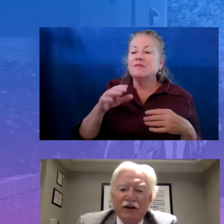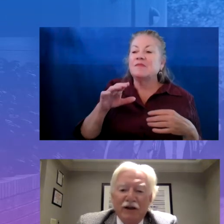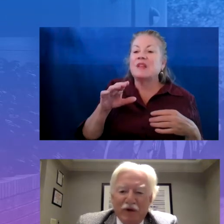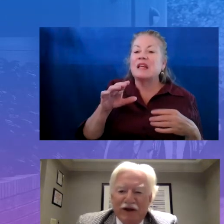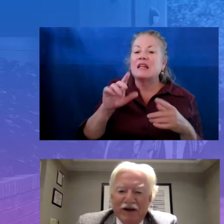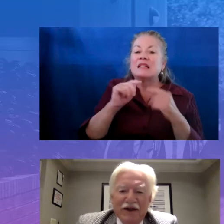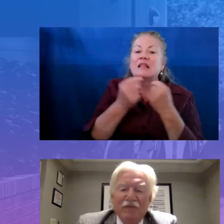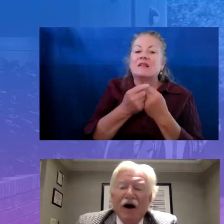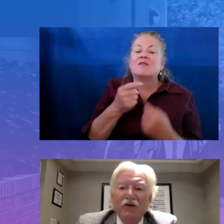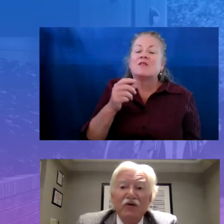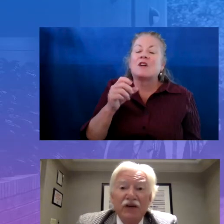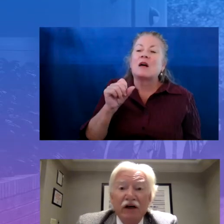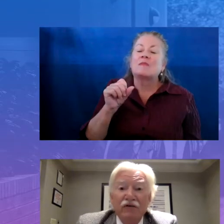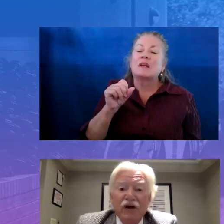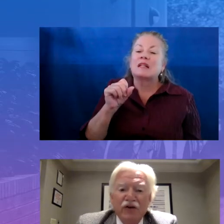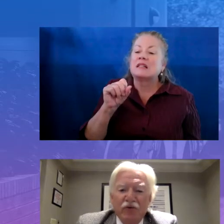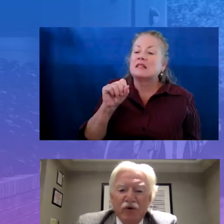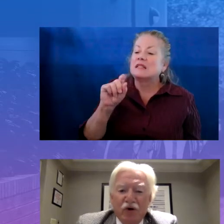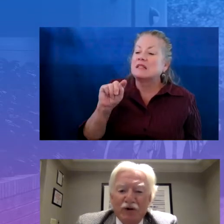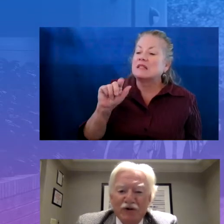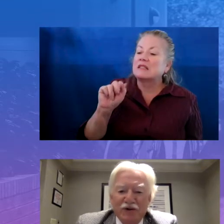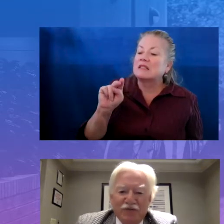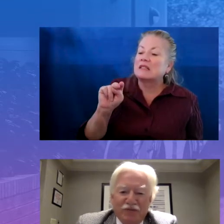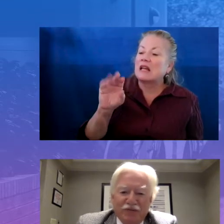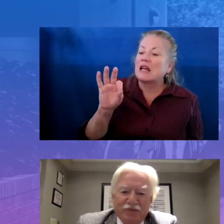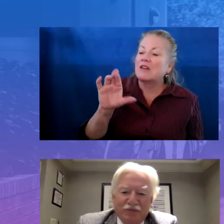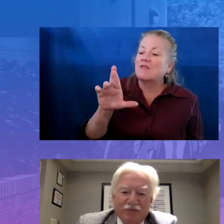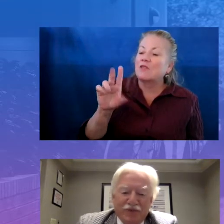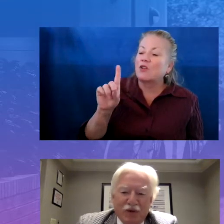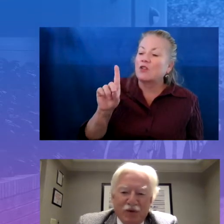Please share a little bit about yourselves and your roles.